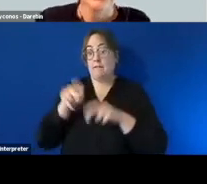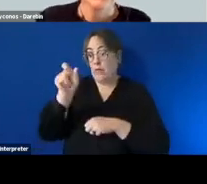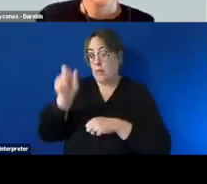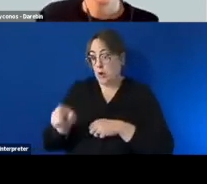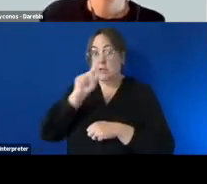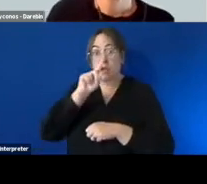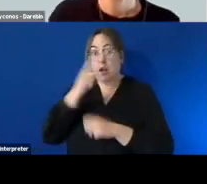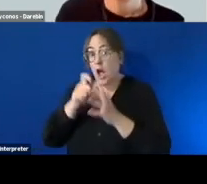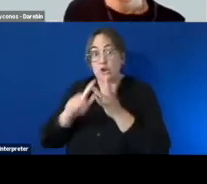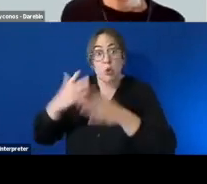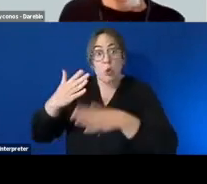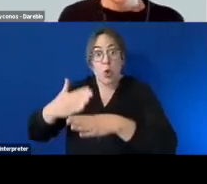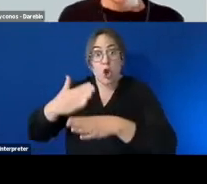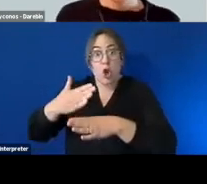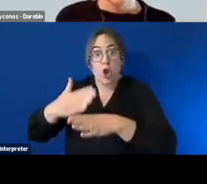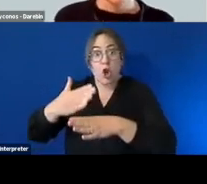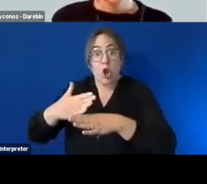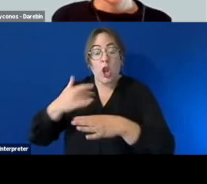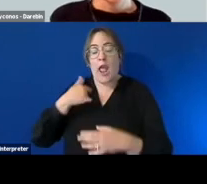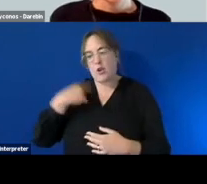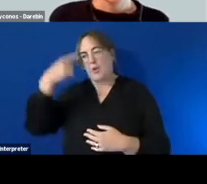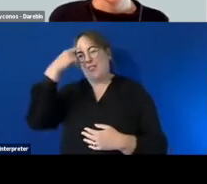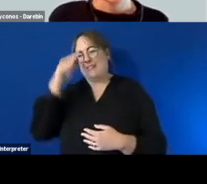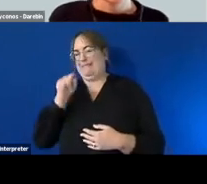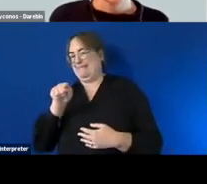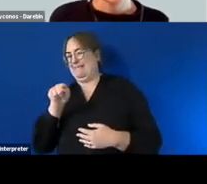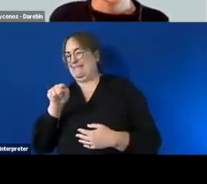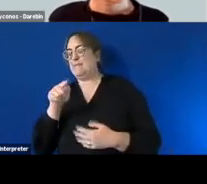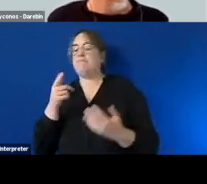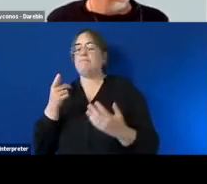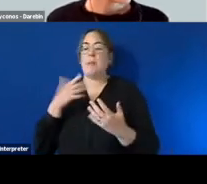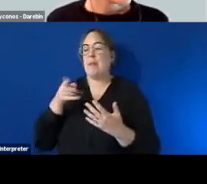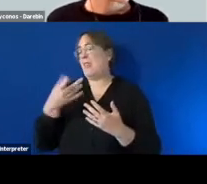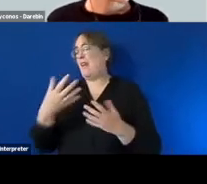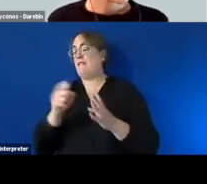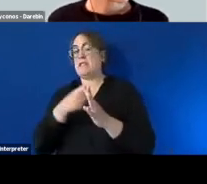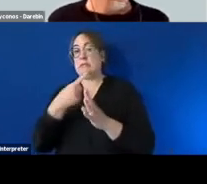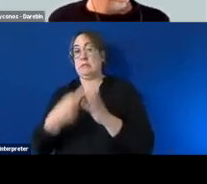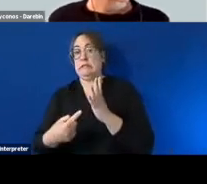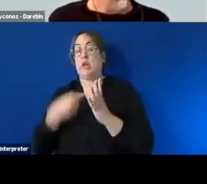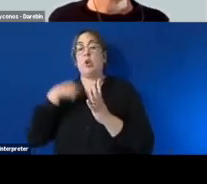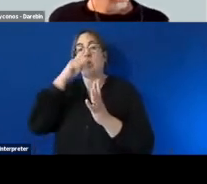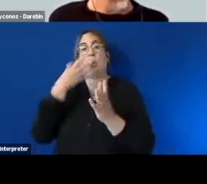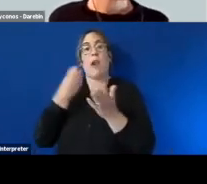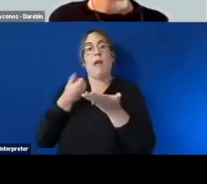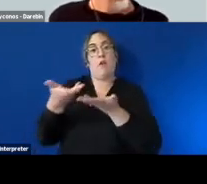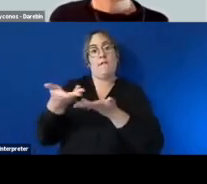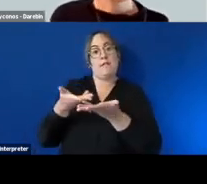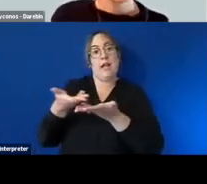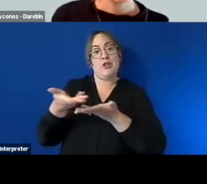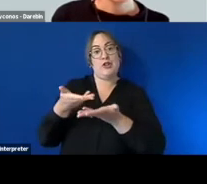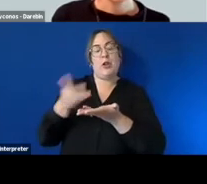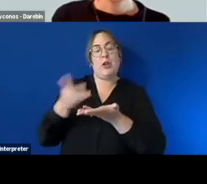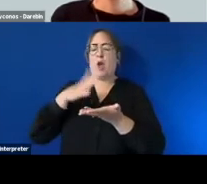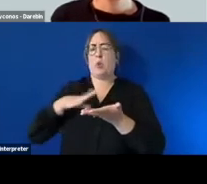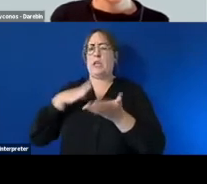requirements of their role and you perceive it to be due to um a disability then you could have that conversation with them but you would need to focus